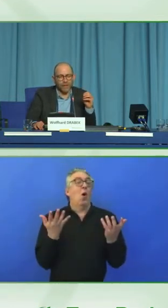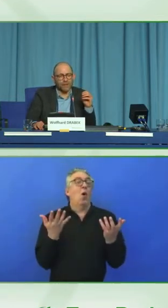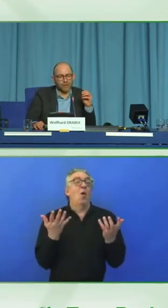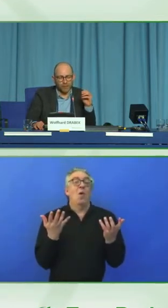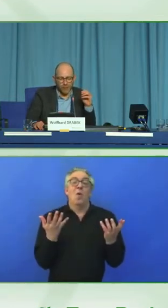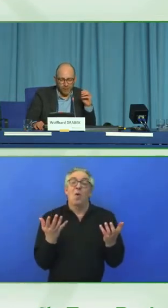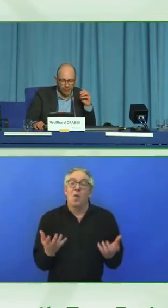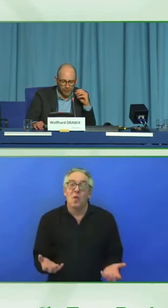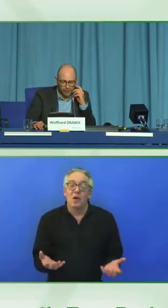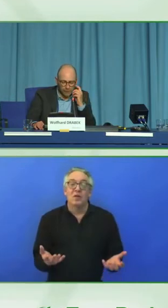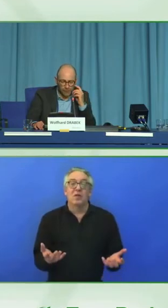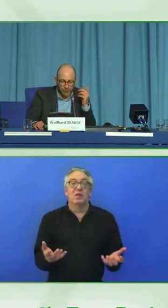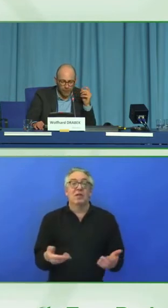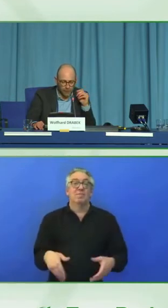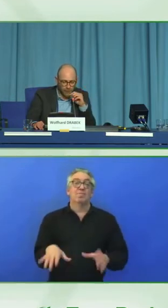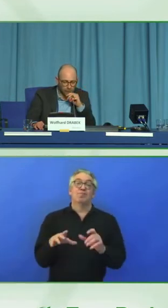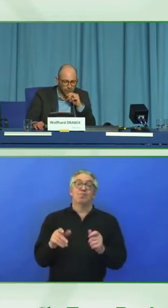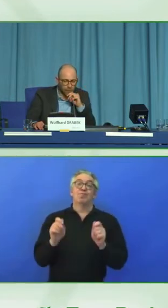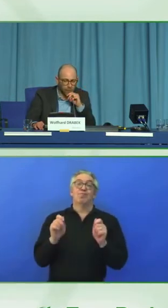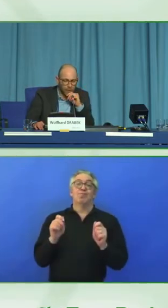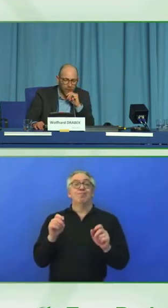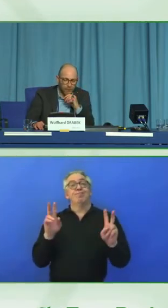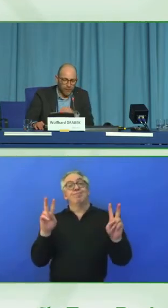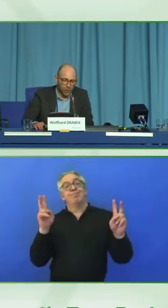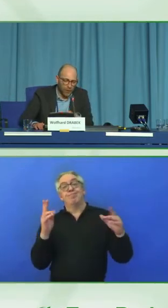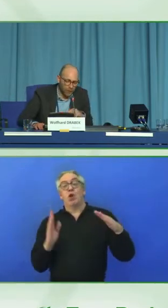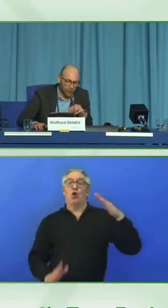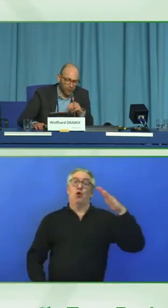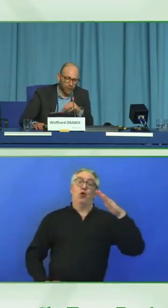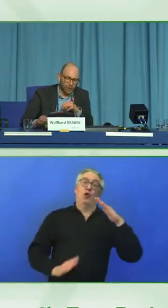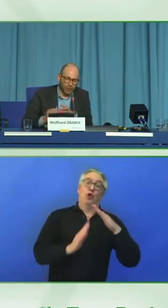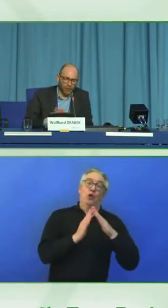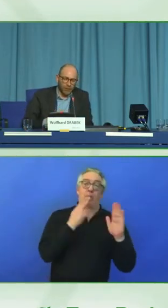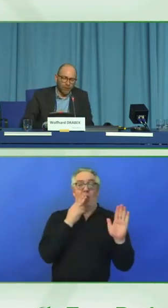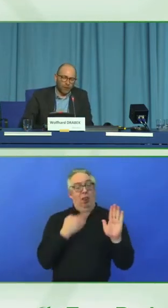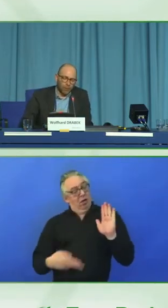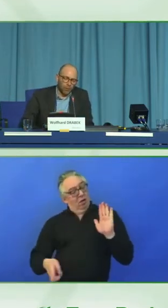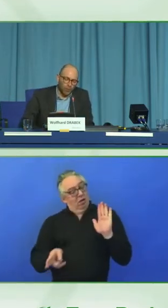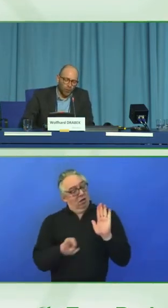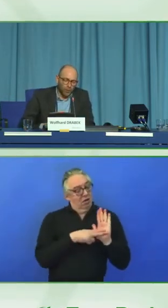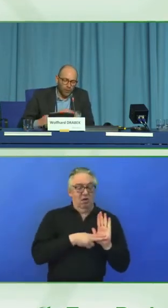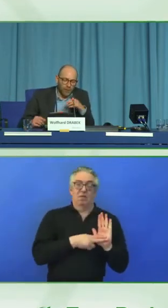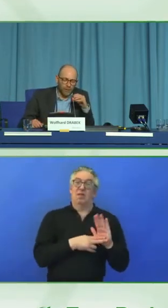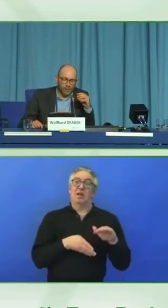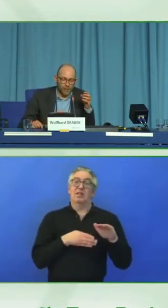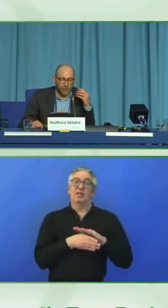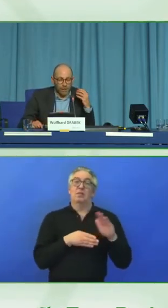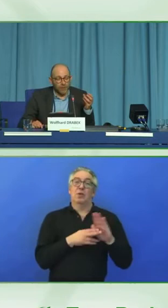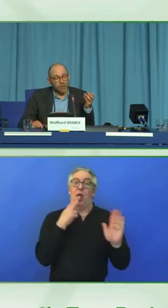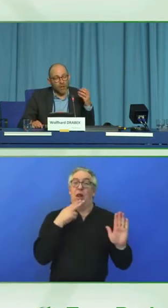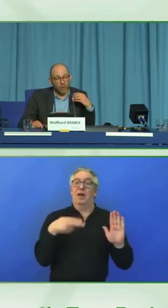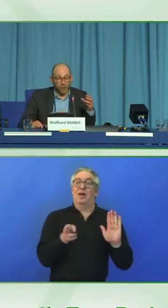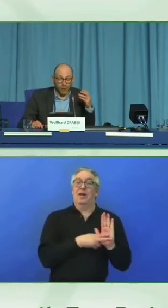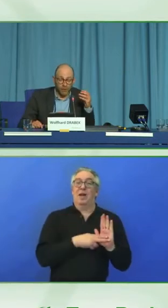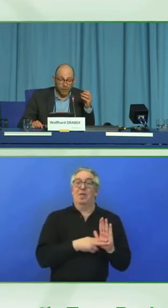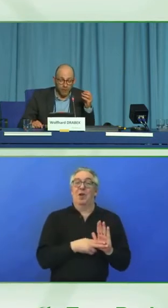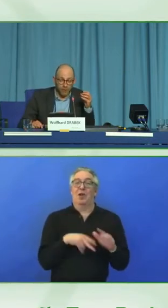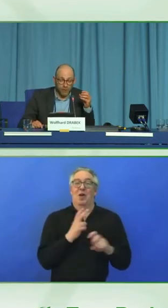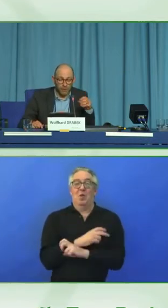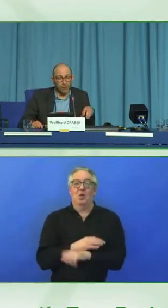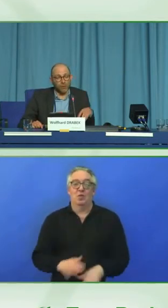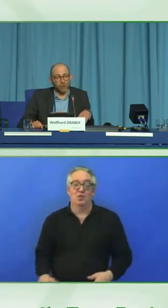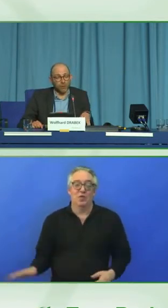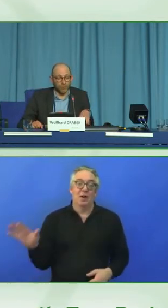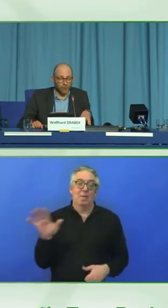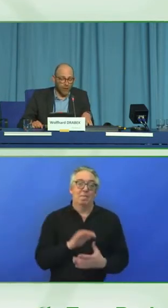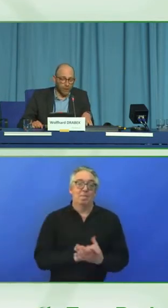for accessibility in Austria. Another challenge will be to always adapt our criteria